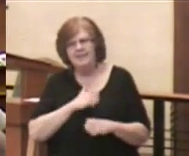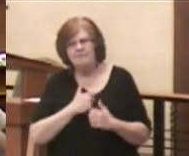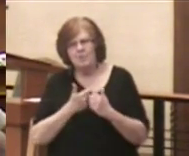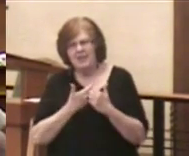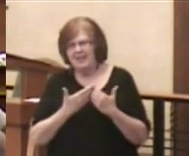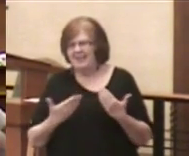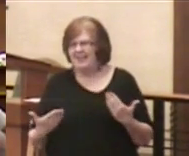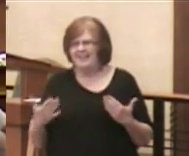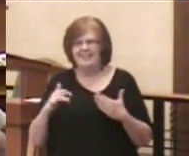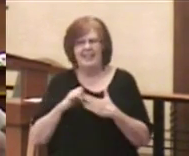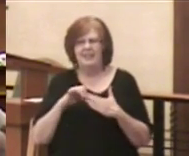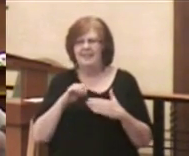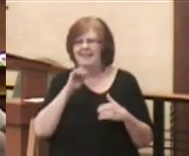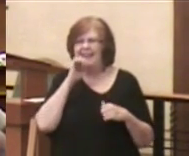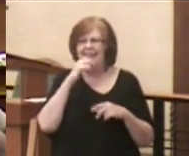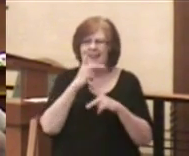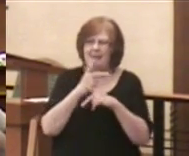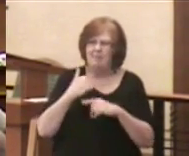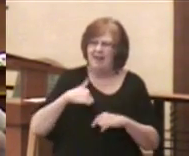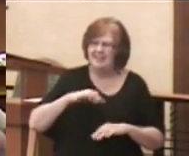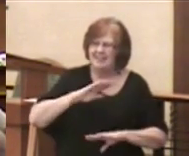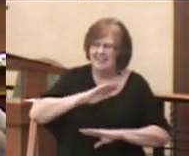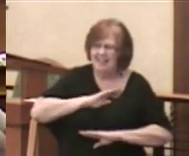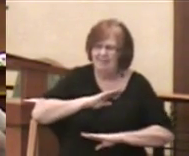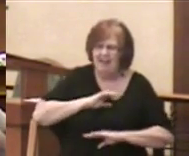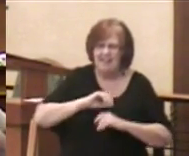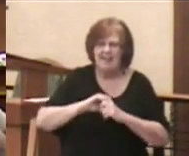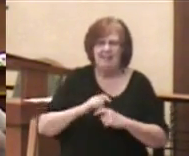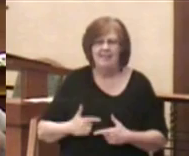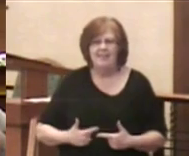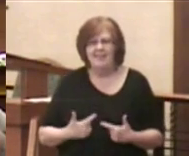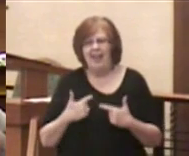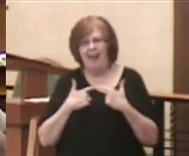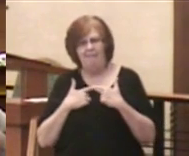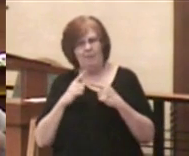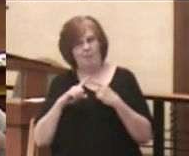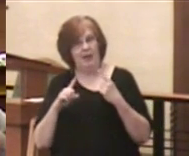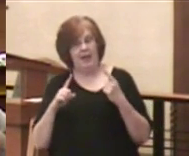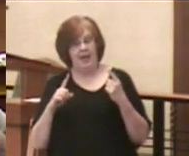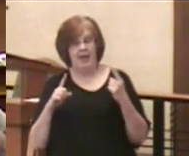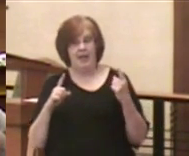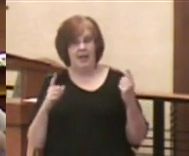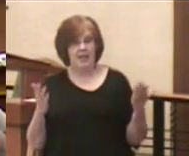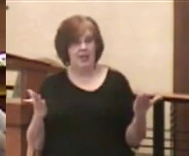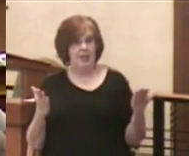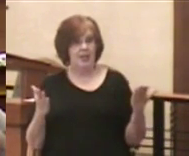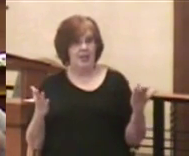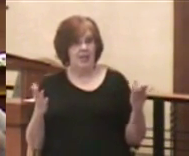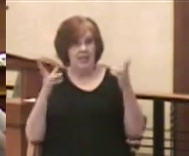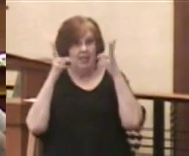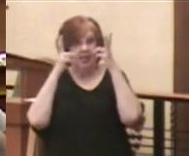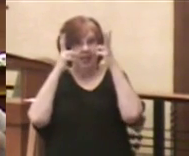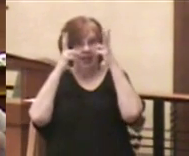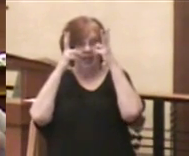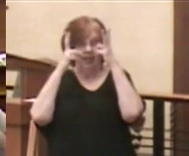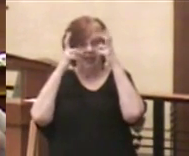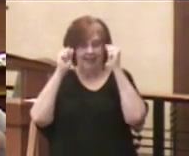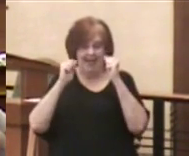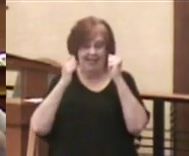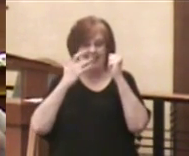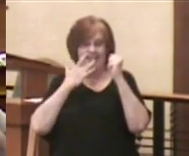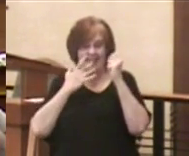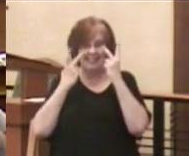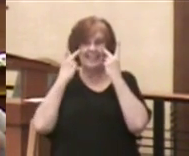that do not keep us satisfied in life, but here we can taste and see that the Lord